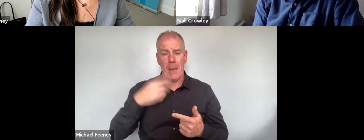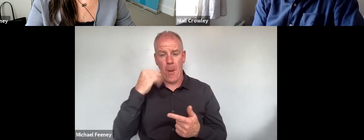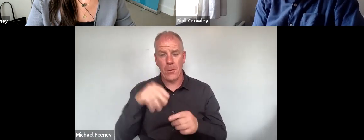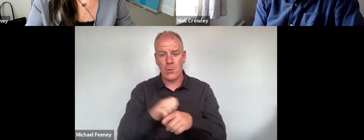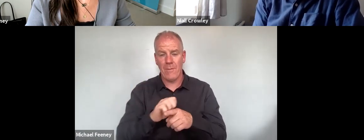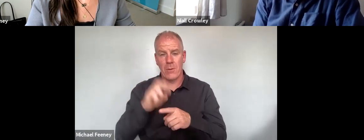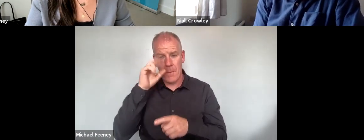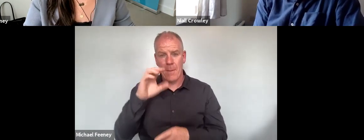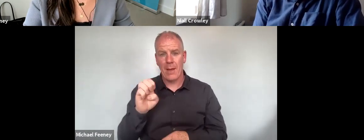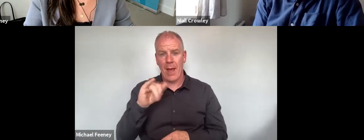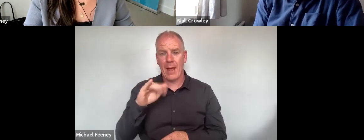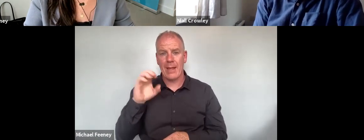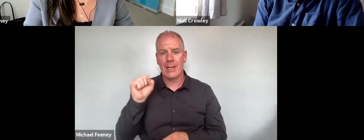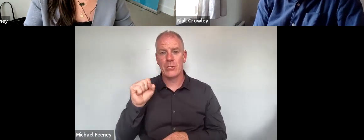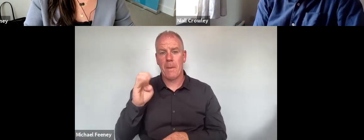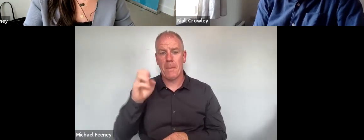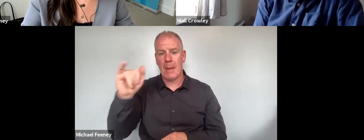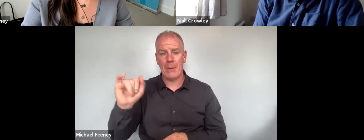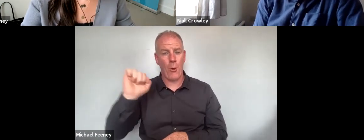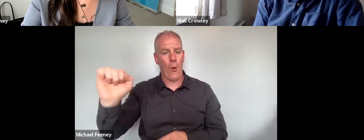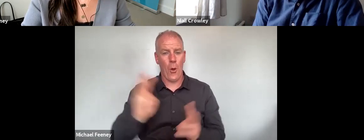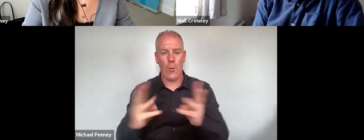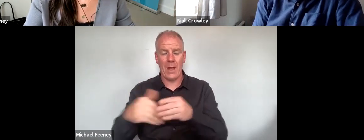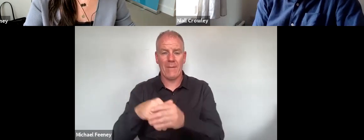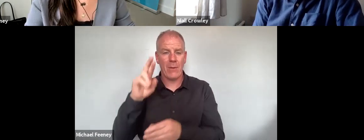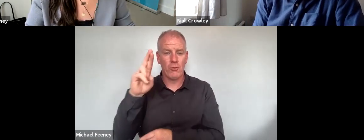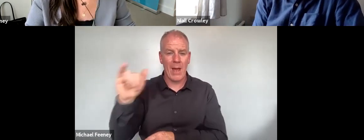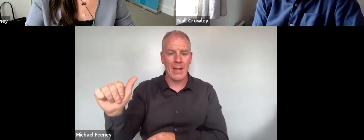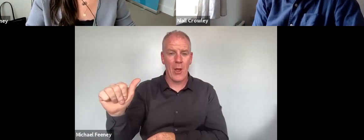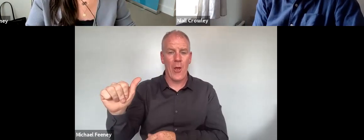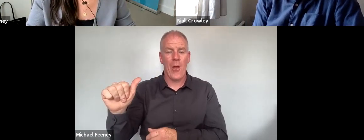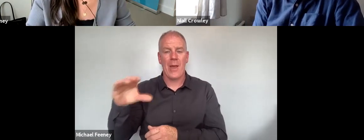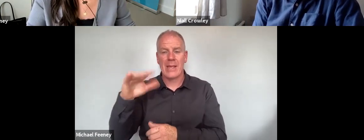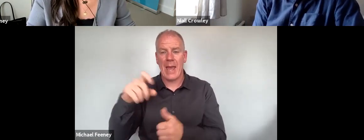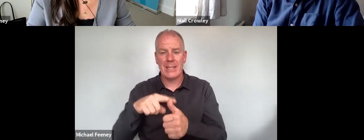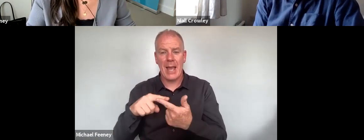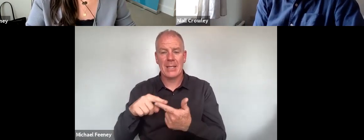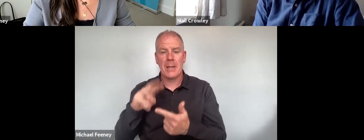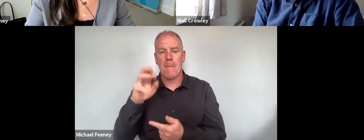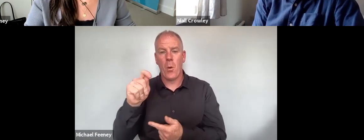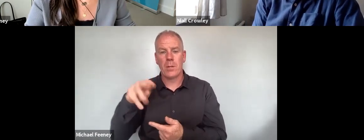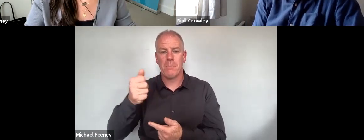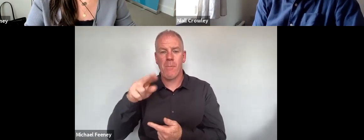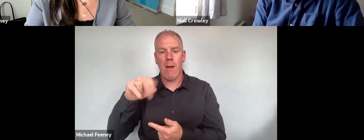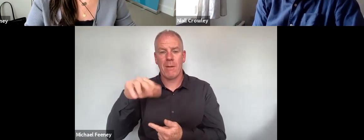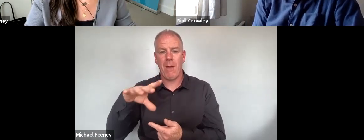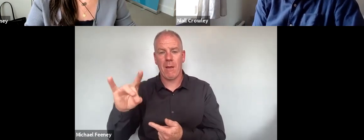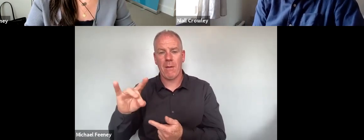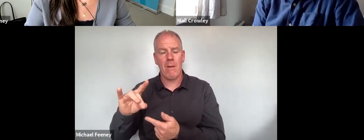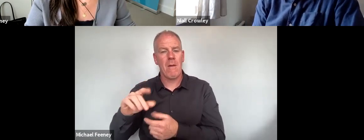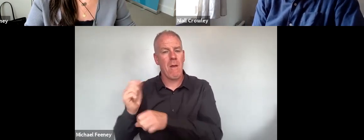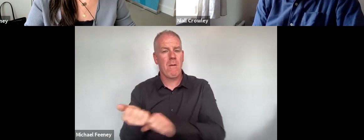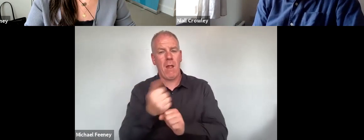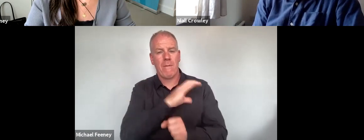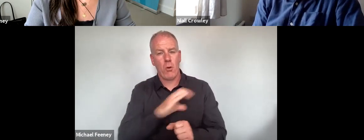remember Eilish Barry and the great work she did in the Ryanair case and the Port Marnock Golf Club case that you mentioned, which were hugely important,